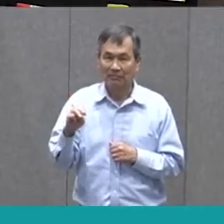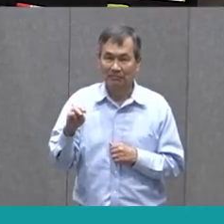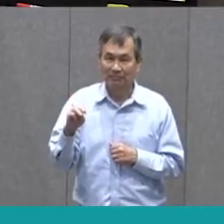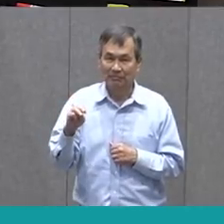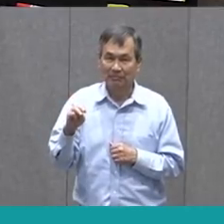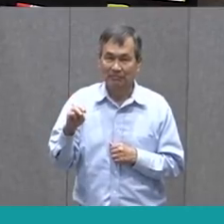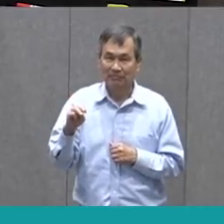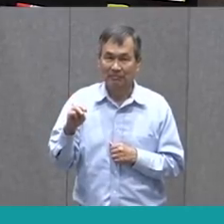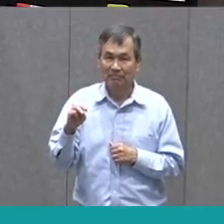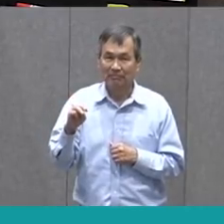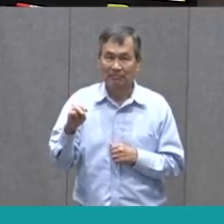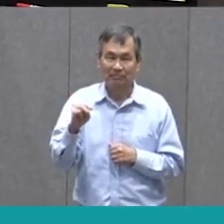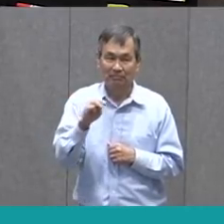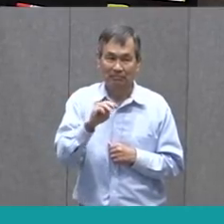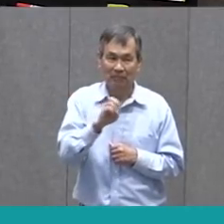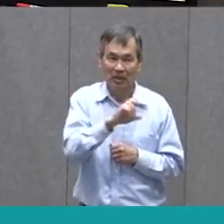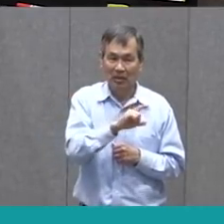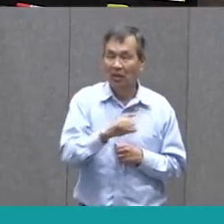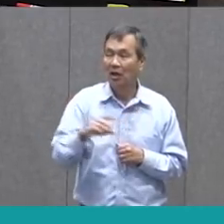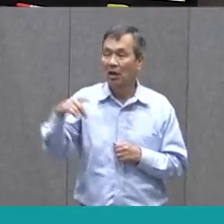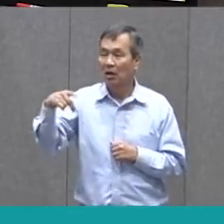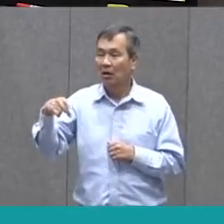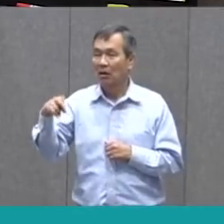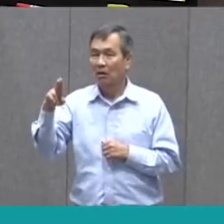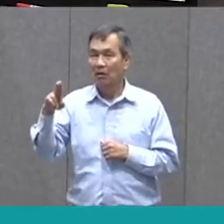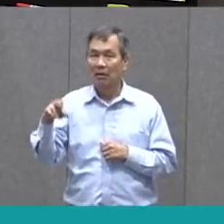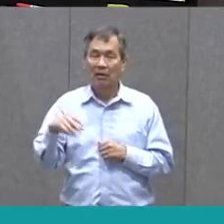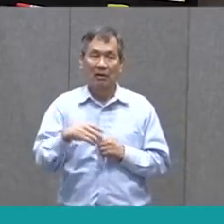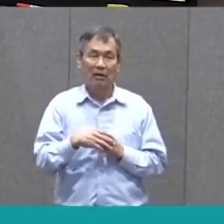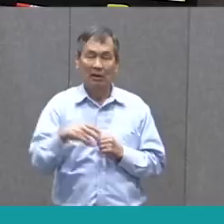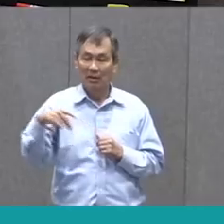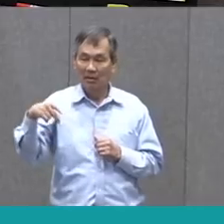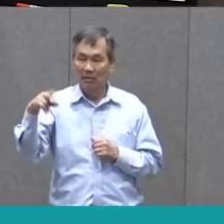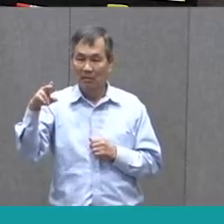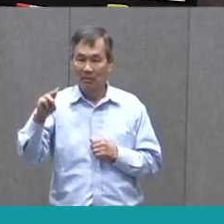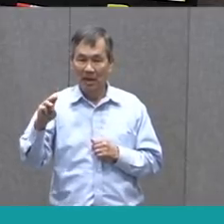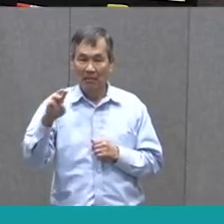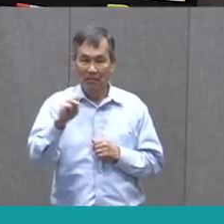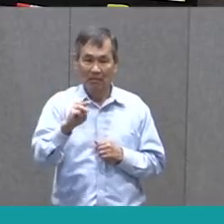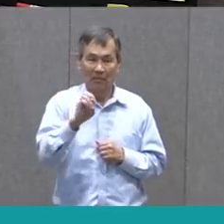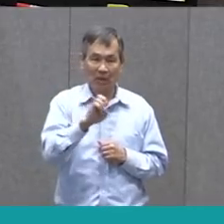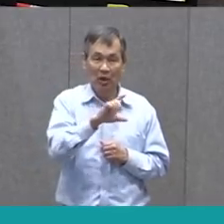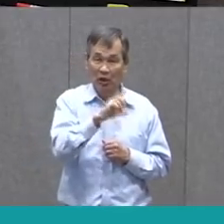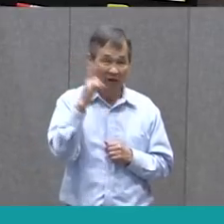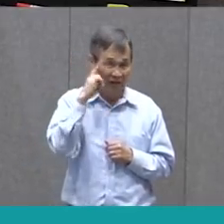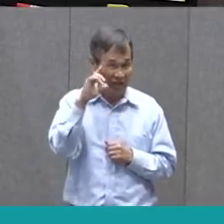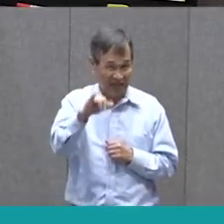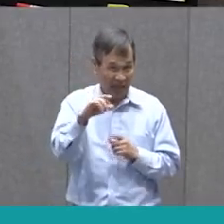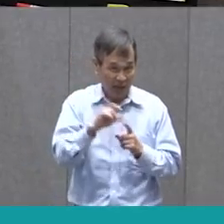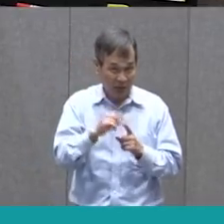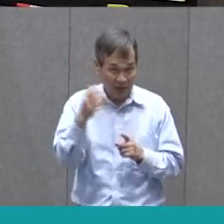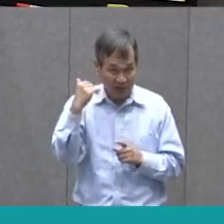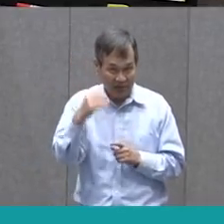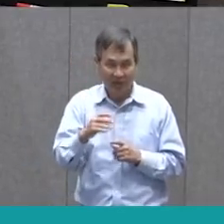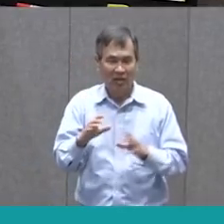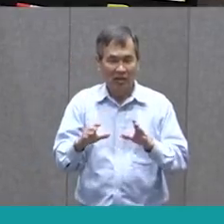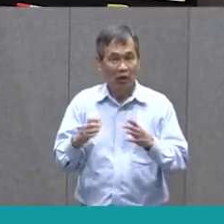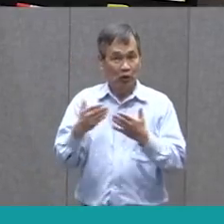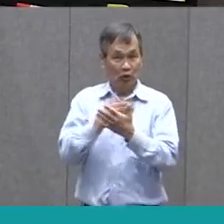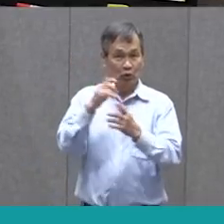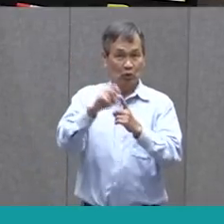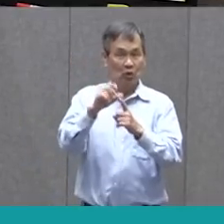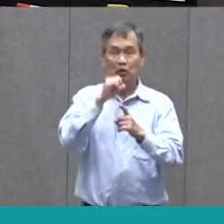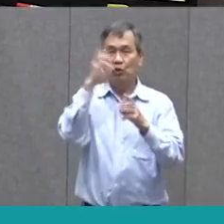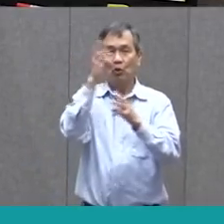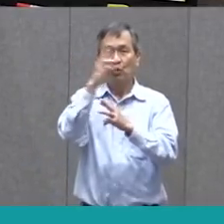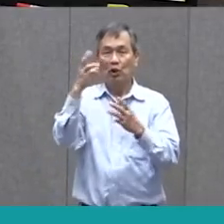-L, pommel. Have you heard that word before? If you haven't, don't worry, because today